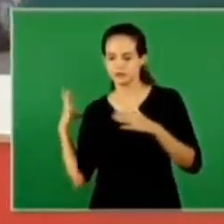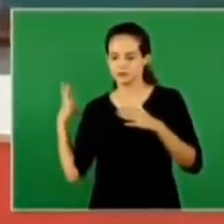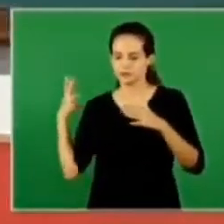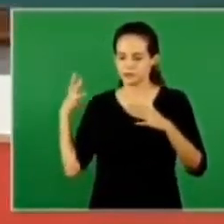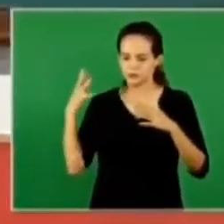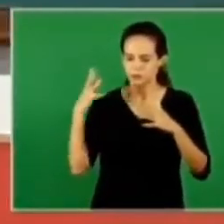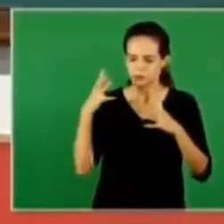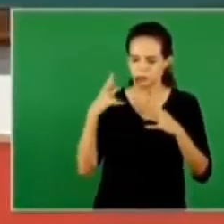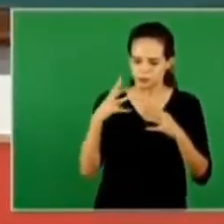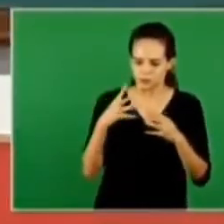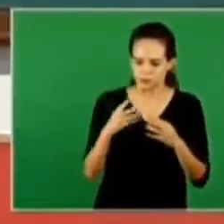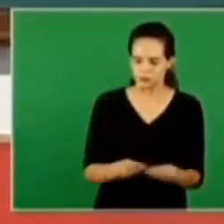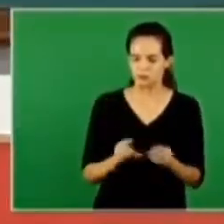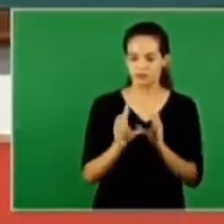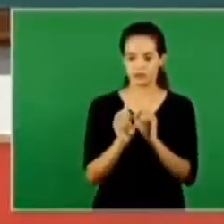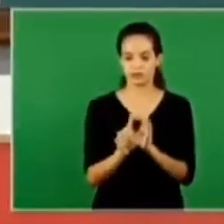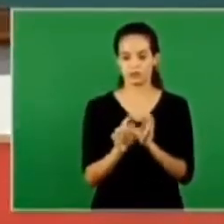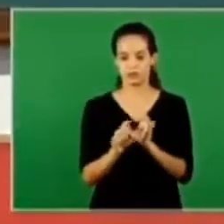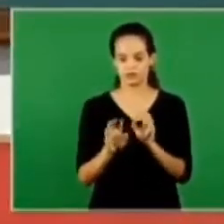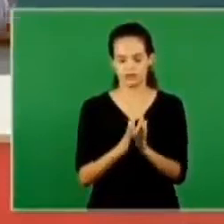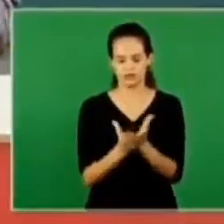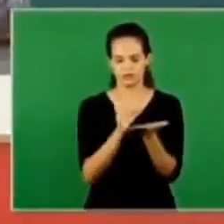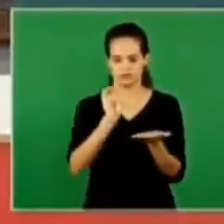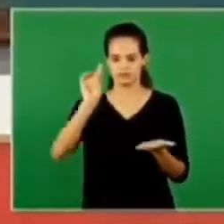of the entire biblical doctrine